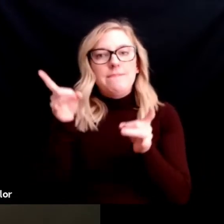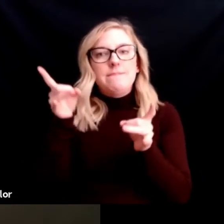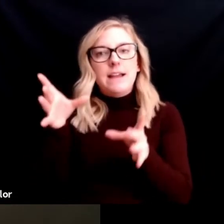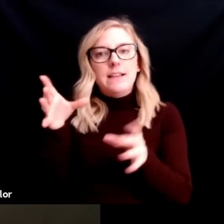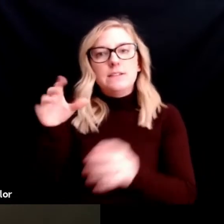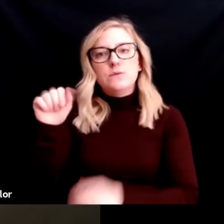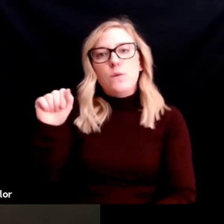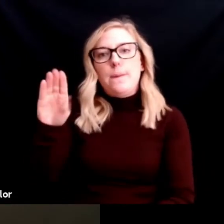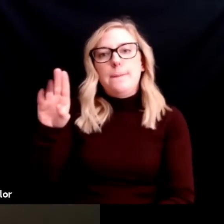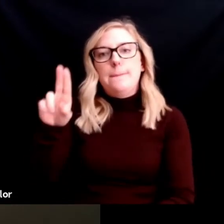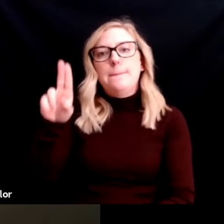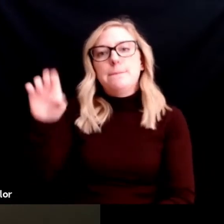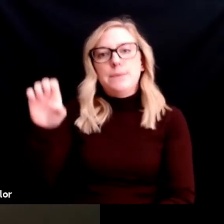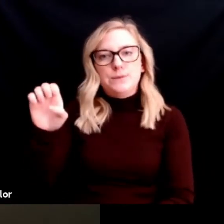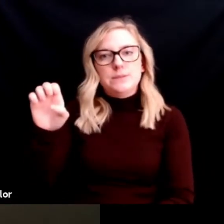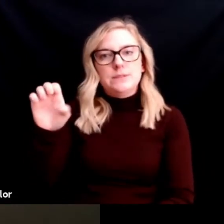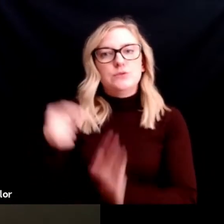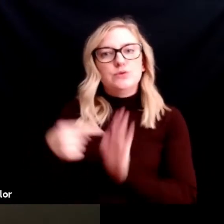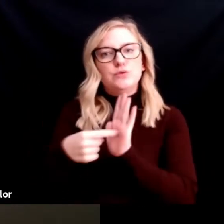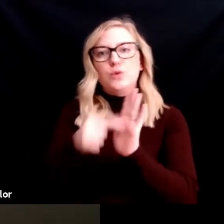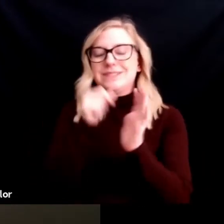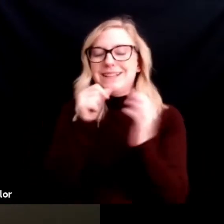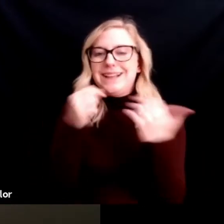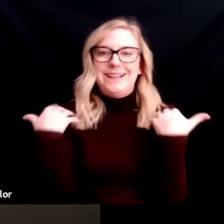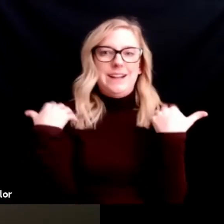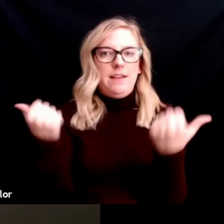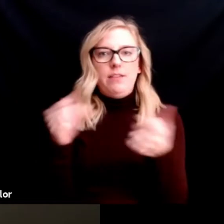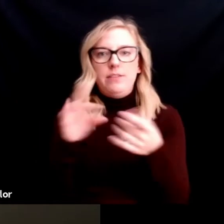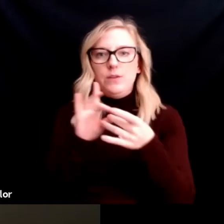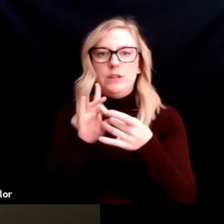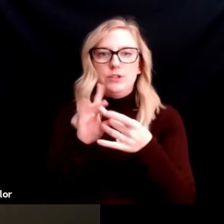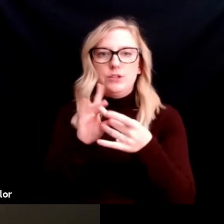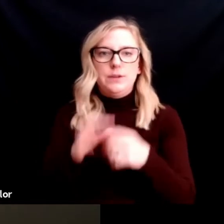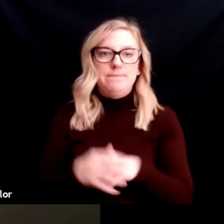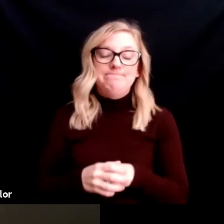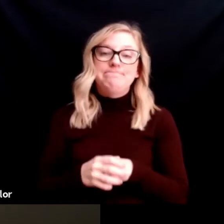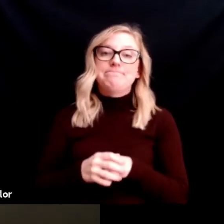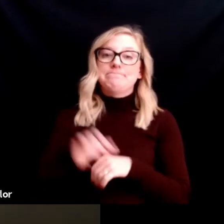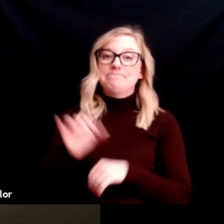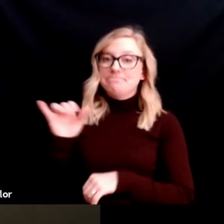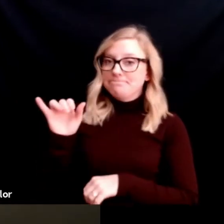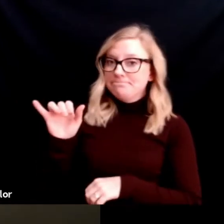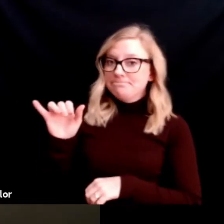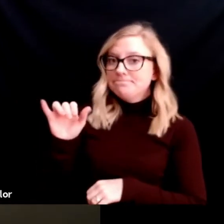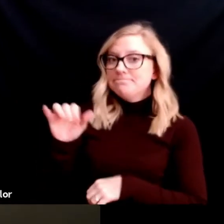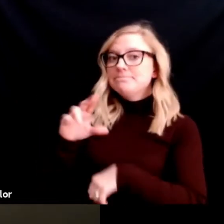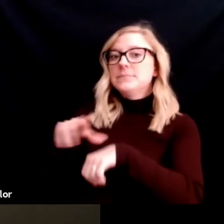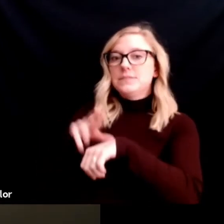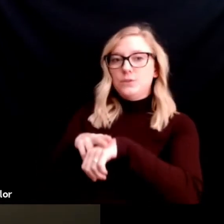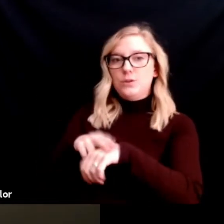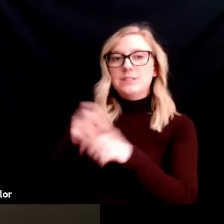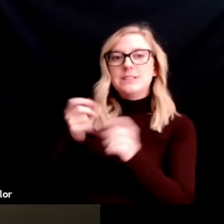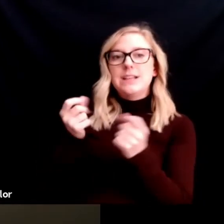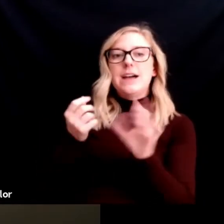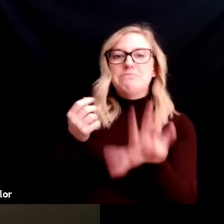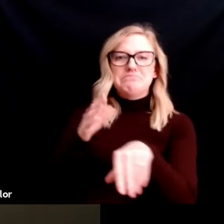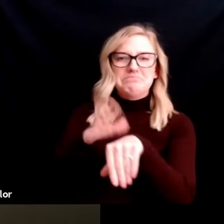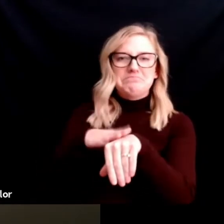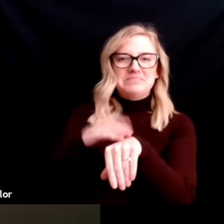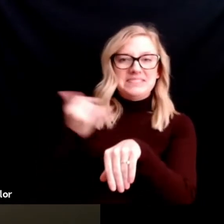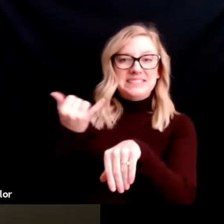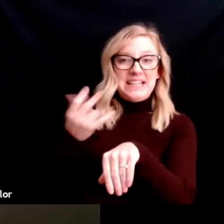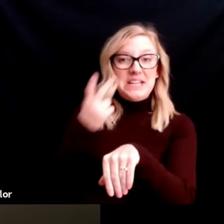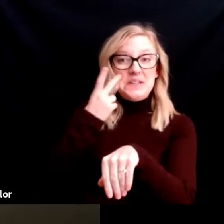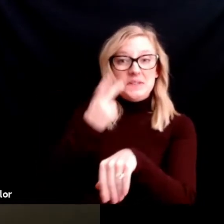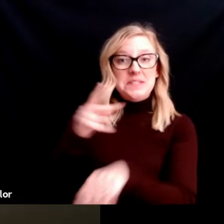would be a big sign of an unhealthy relationship. Of course, of course. And in my background, you will see that Todd,